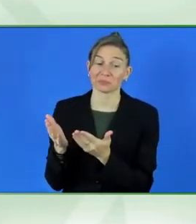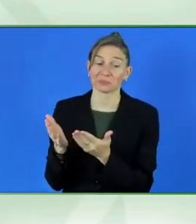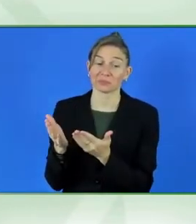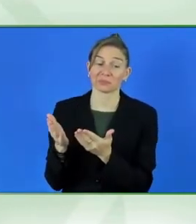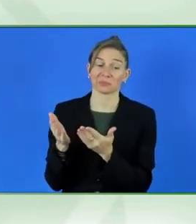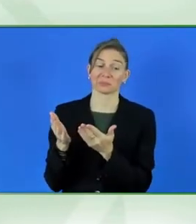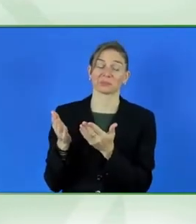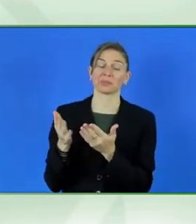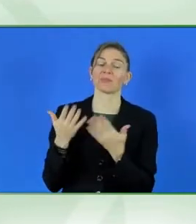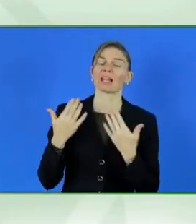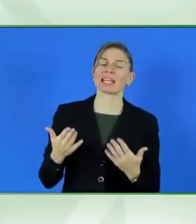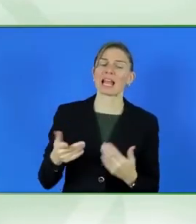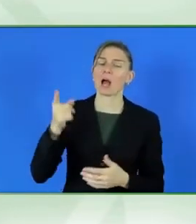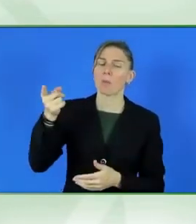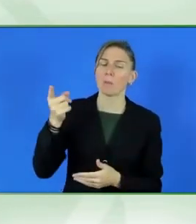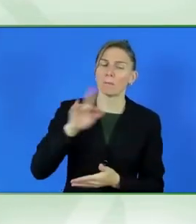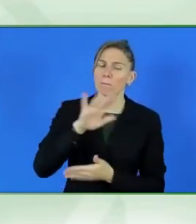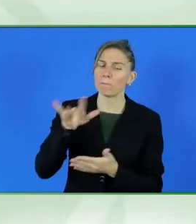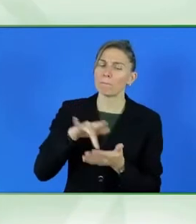change.